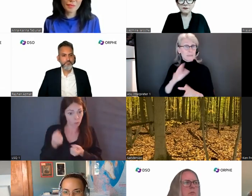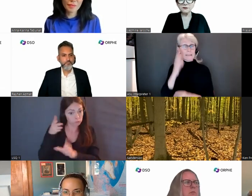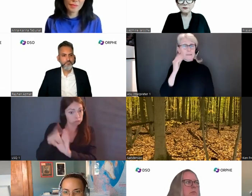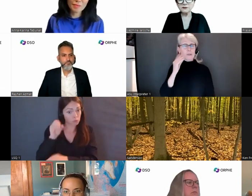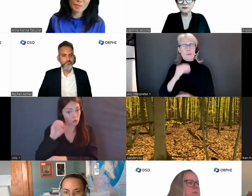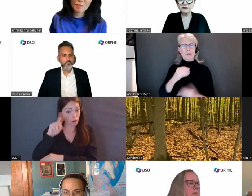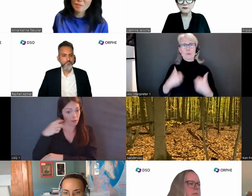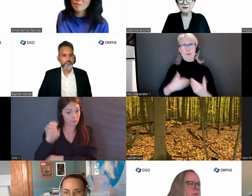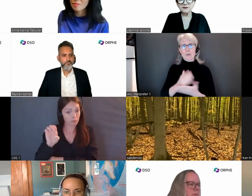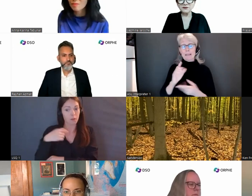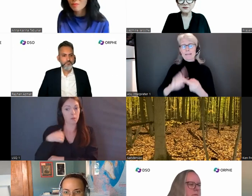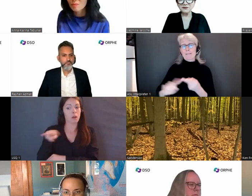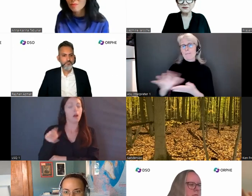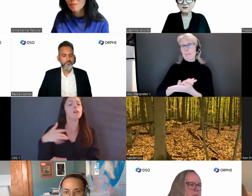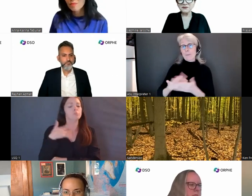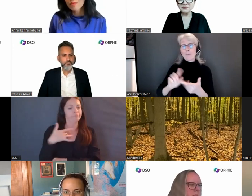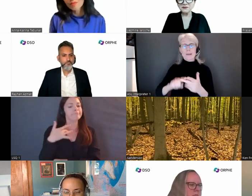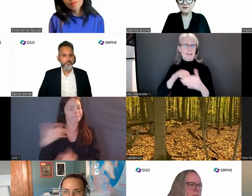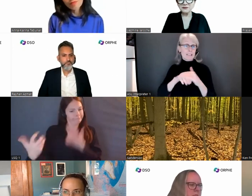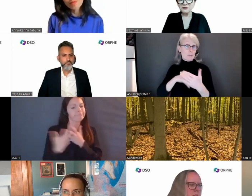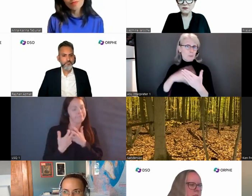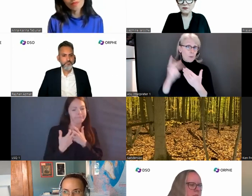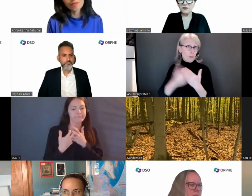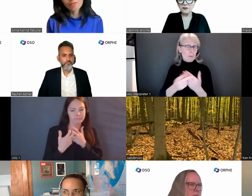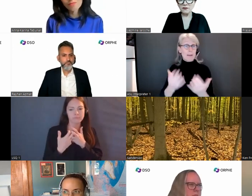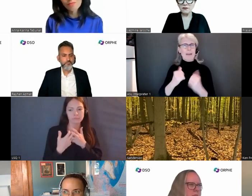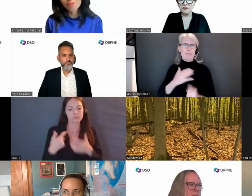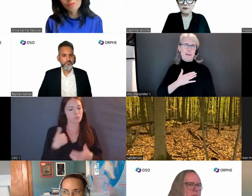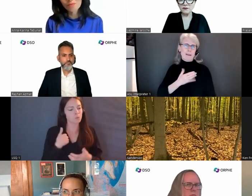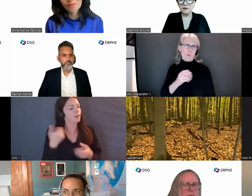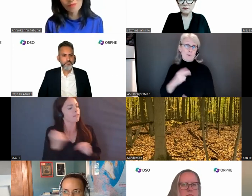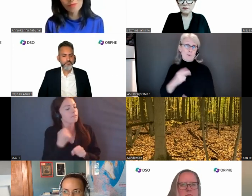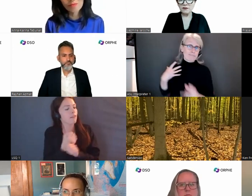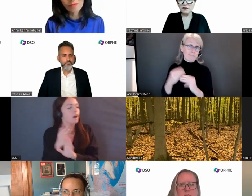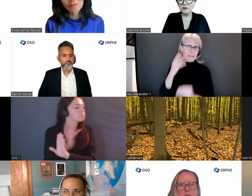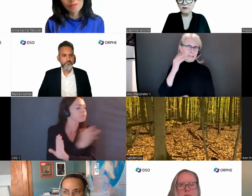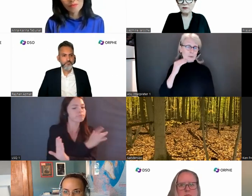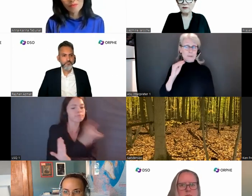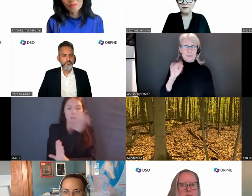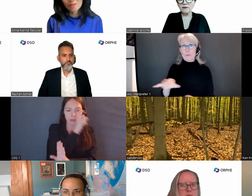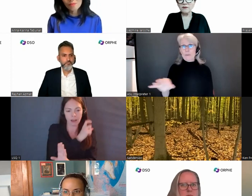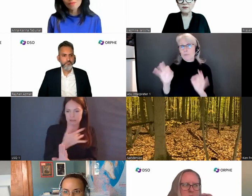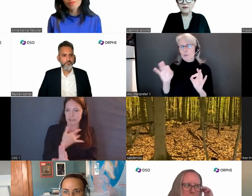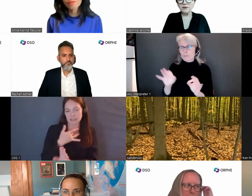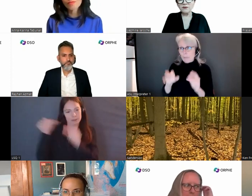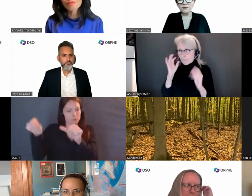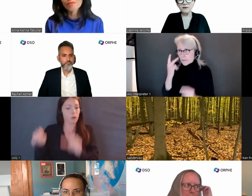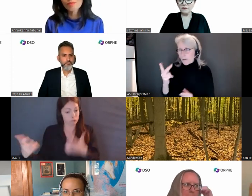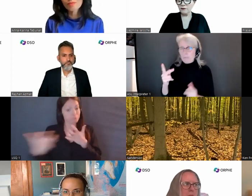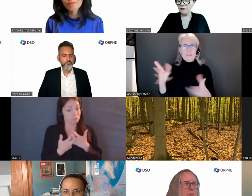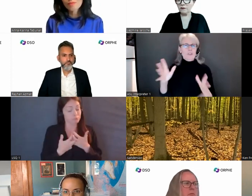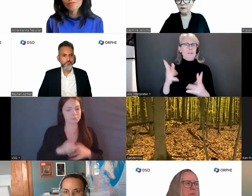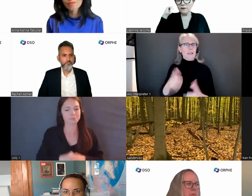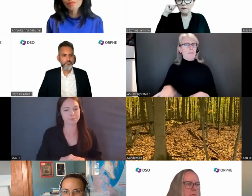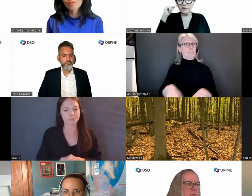film, and accessibility programming, along with my personal lived experience. This was fate, and I'm so thrilled to be here with you all